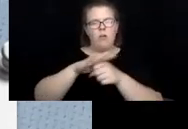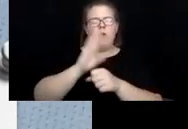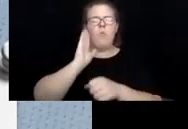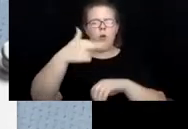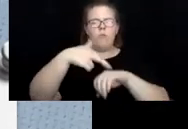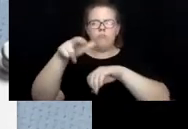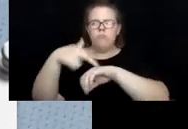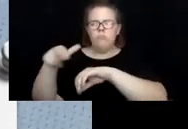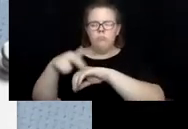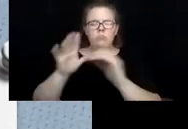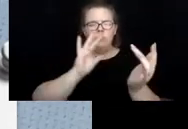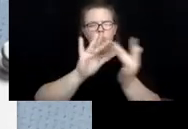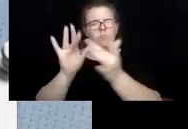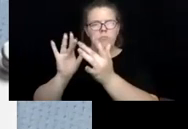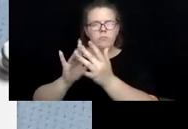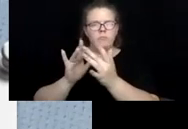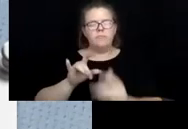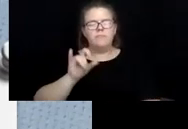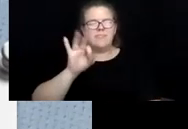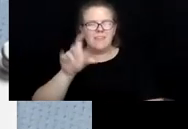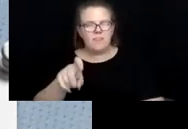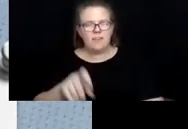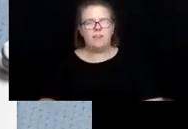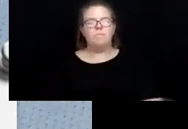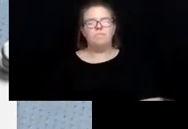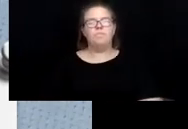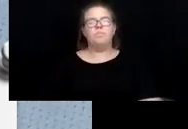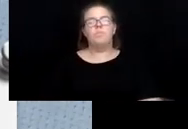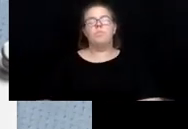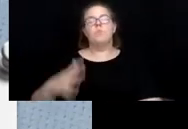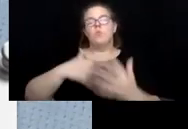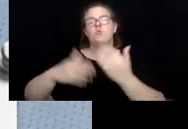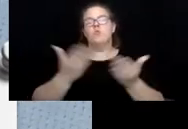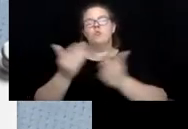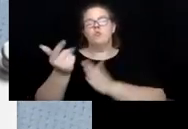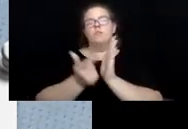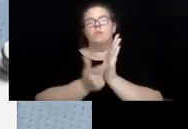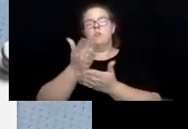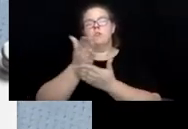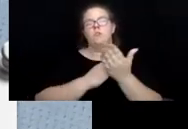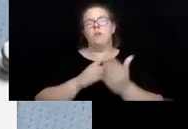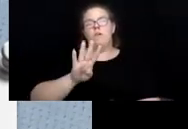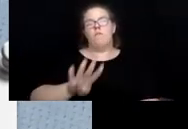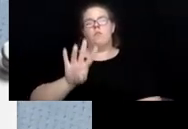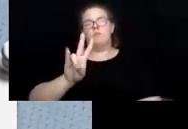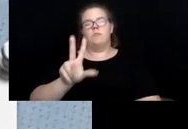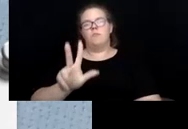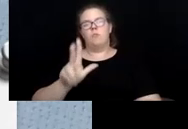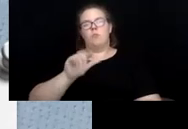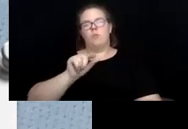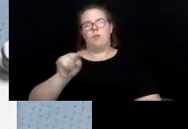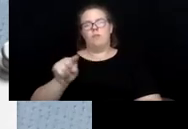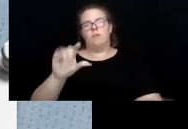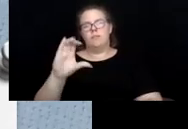agencies as needed. Social Services Law Section 473C provides a